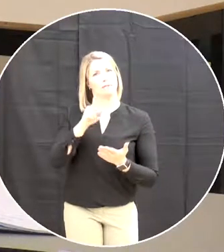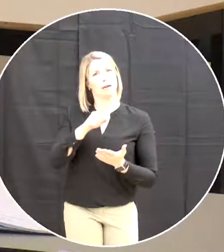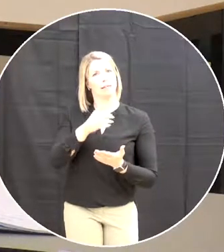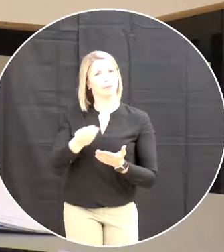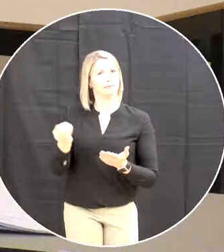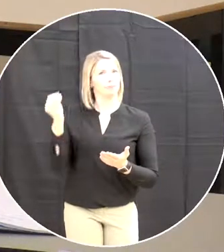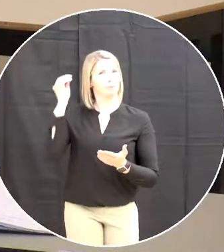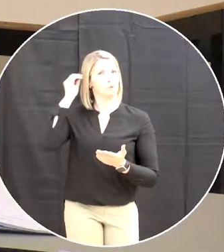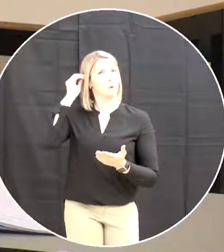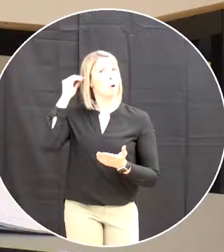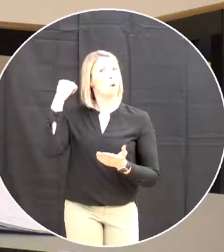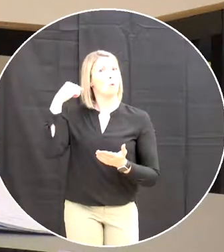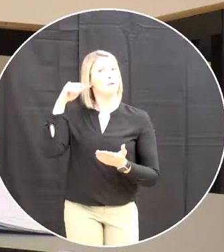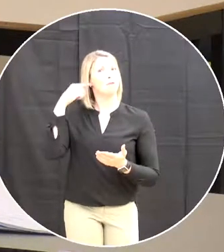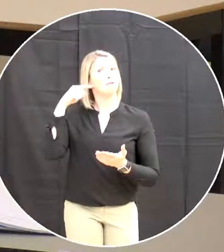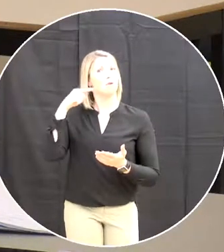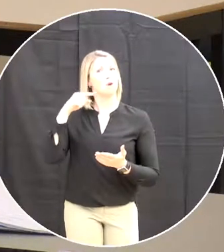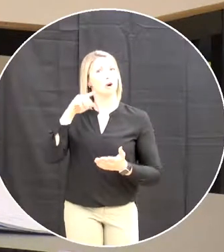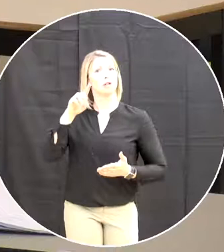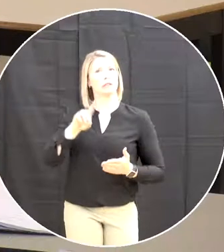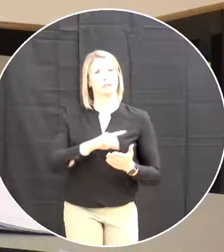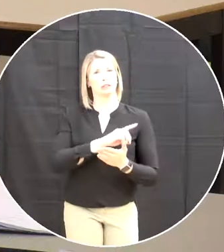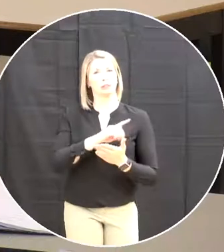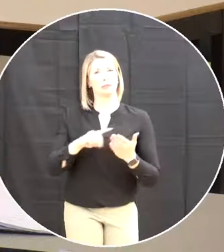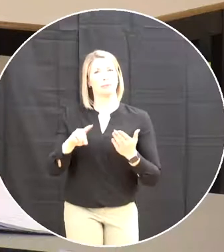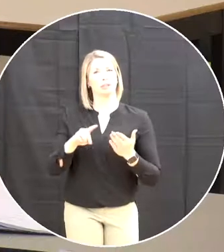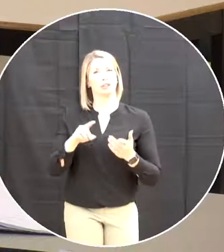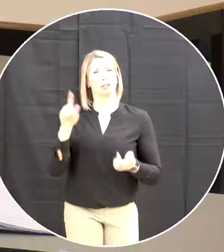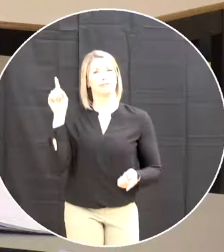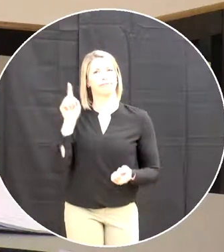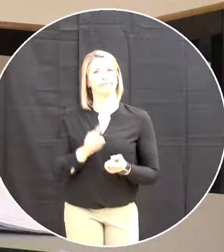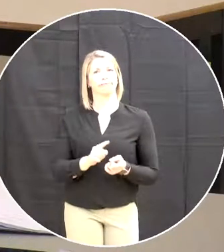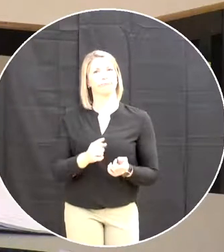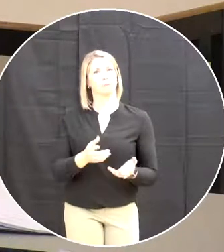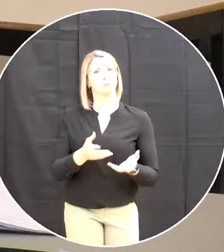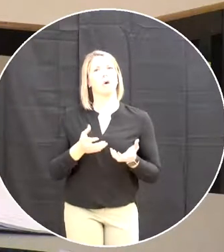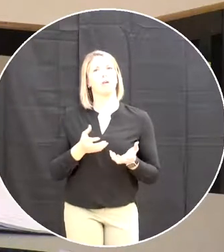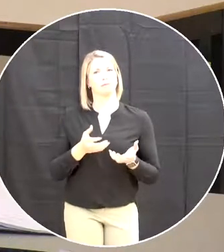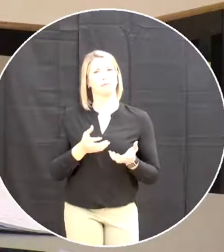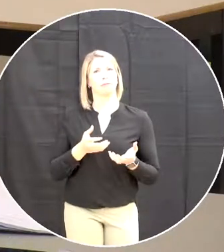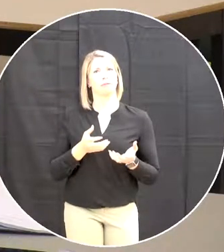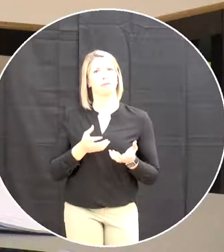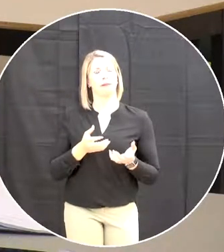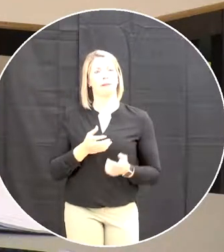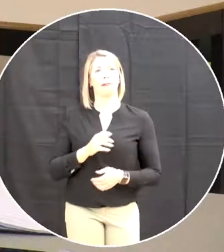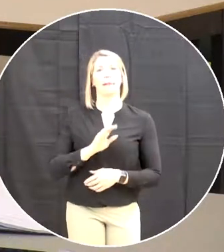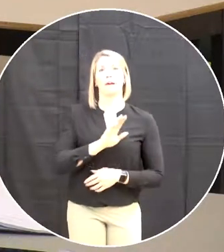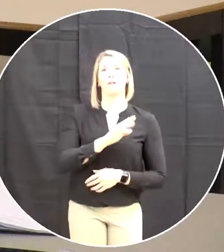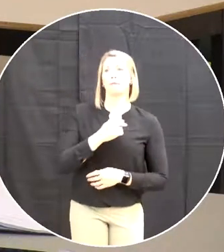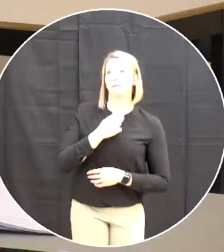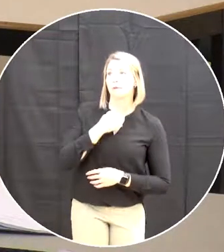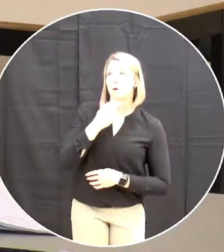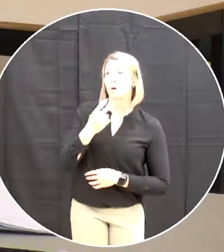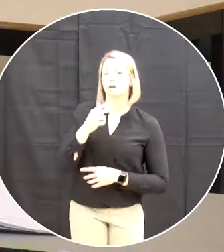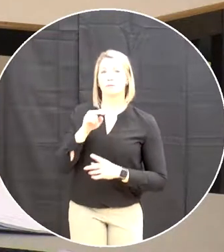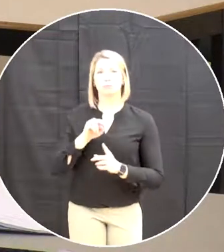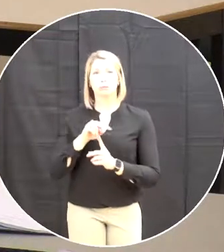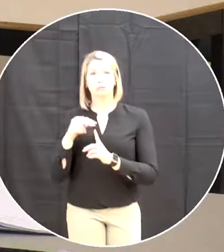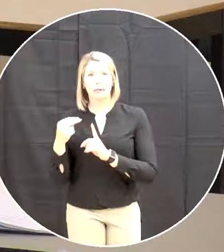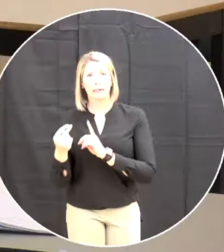racism to embedding indigenous voices and perspectives in our school environments